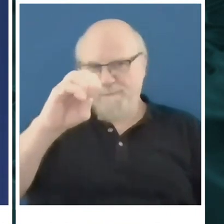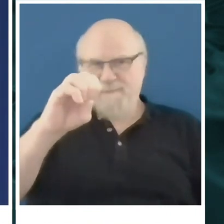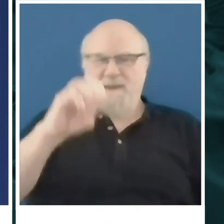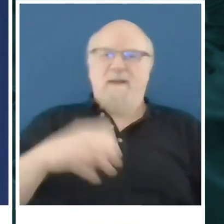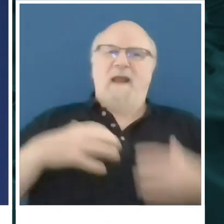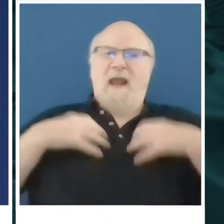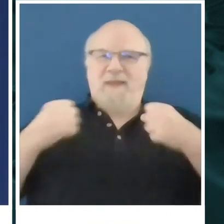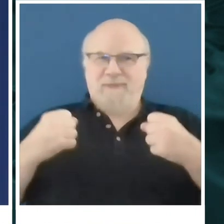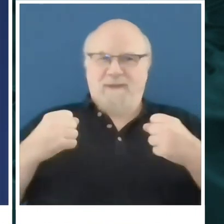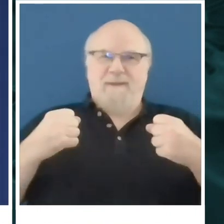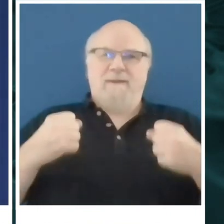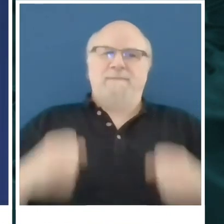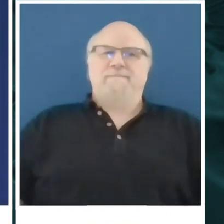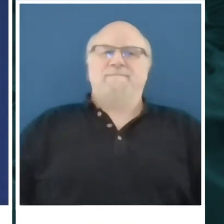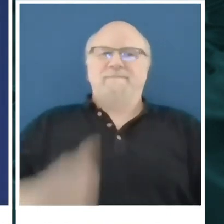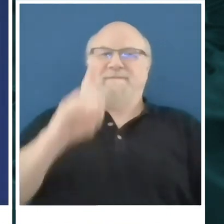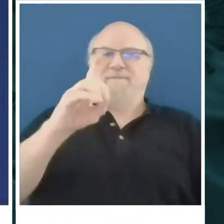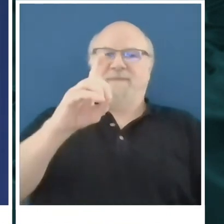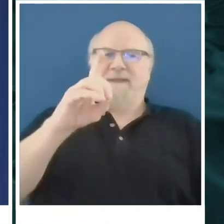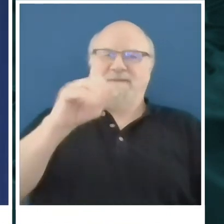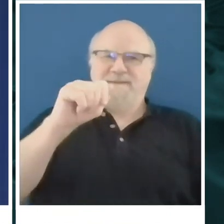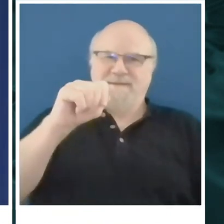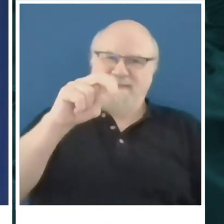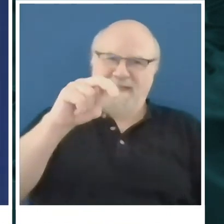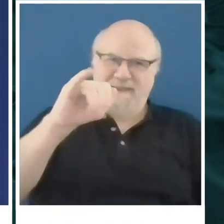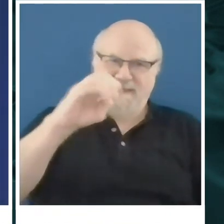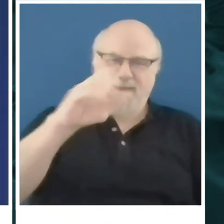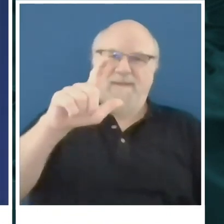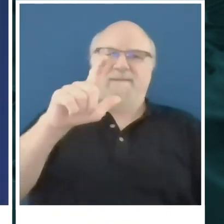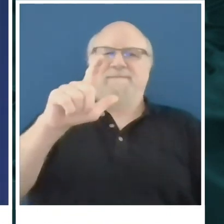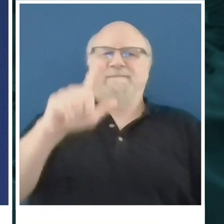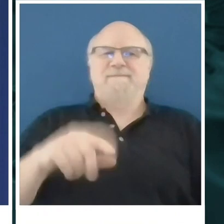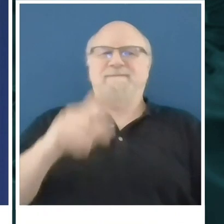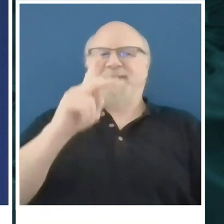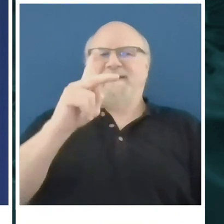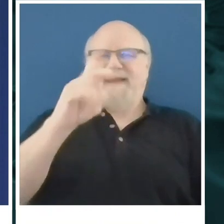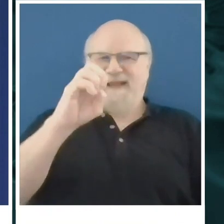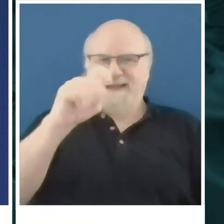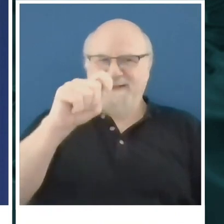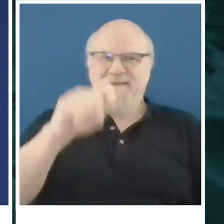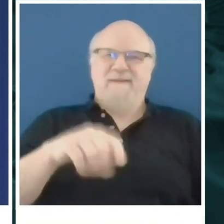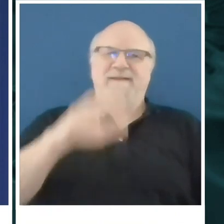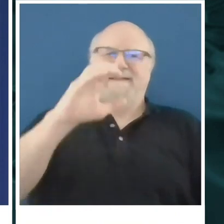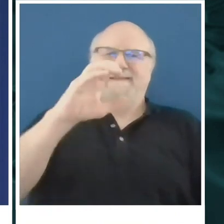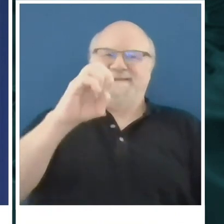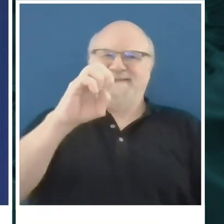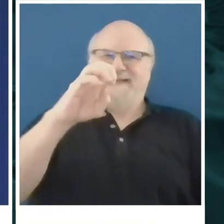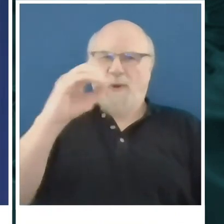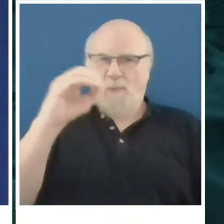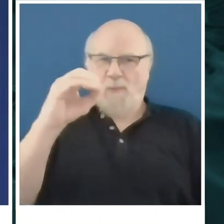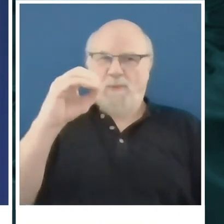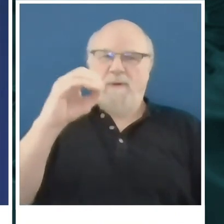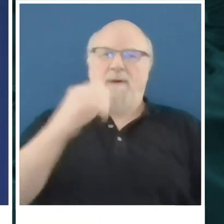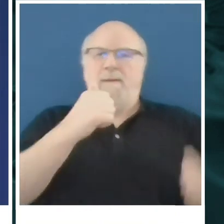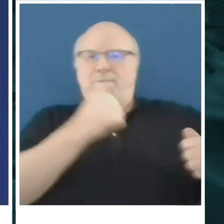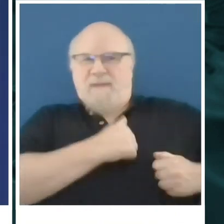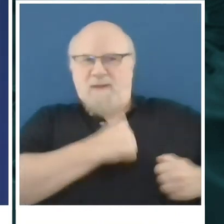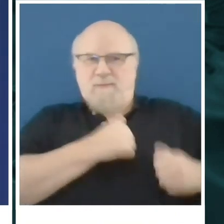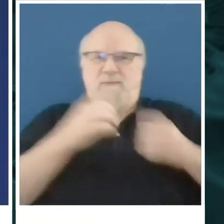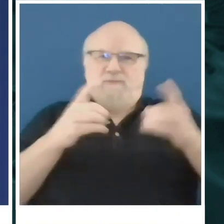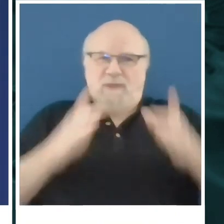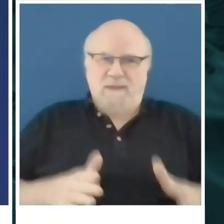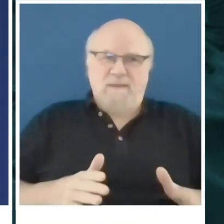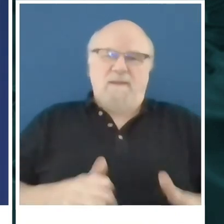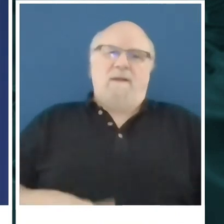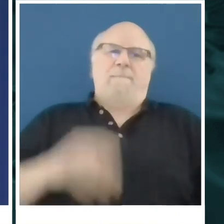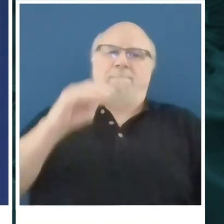President for the North Florida region. Kent Sturman, COO of Total Military Management. Mark Van Lowe, COO of the